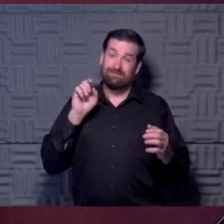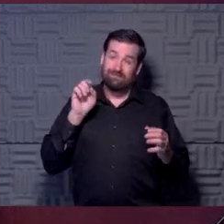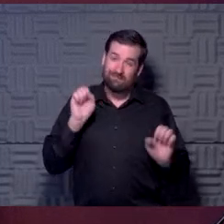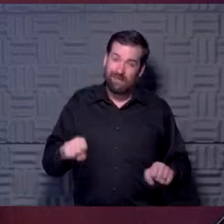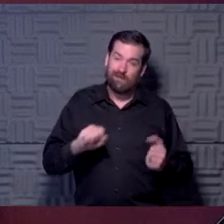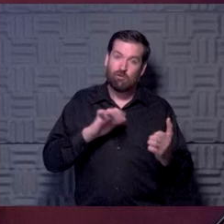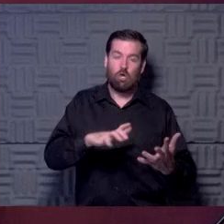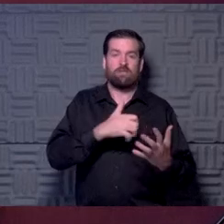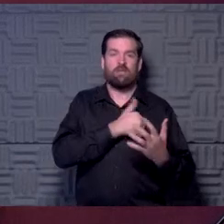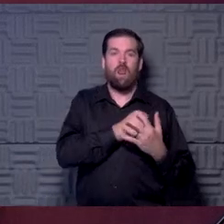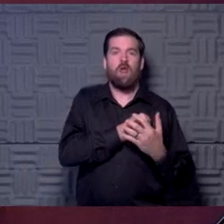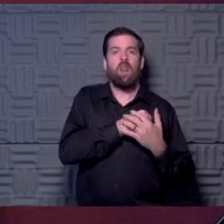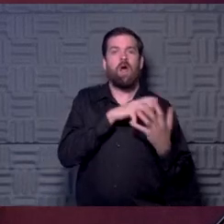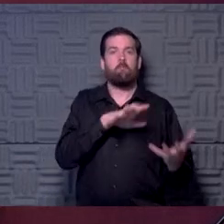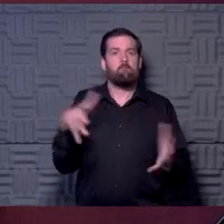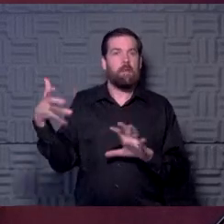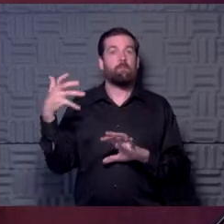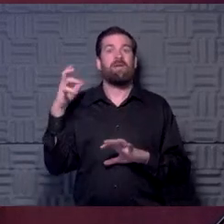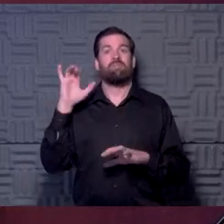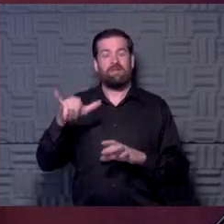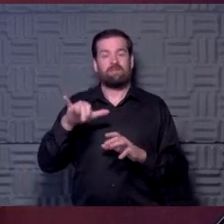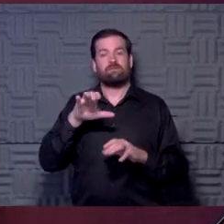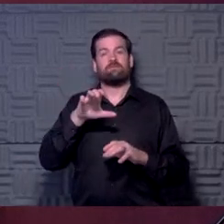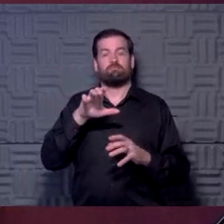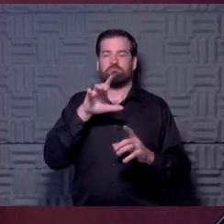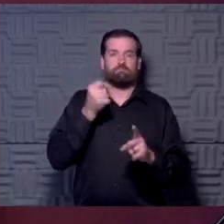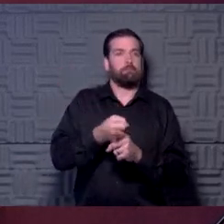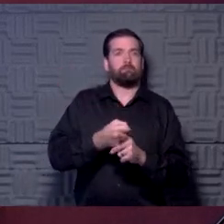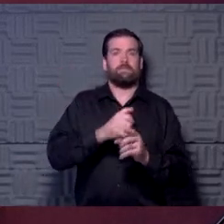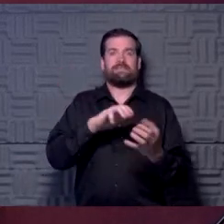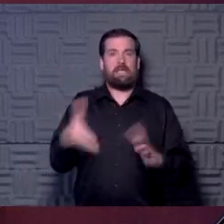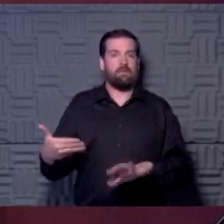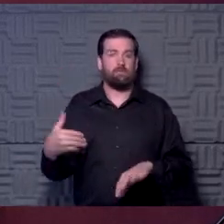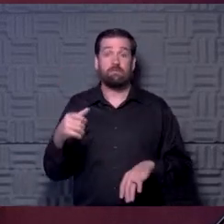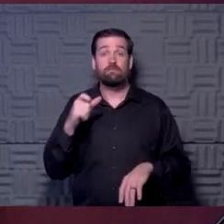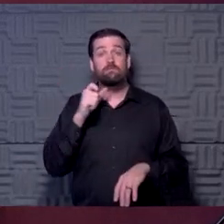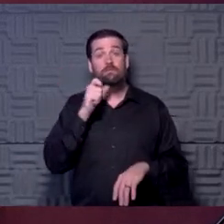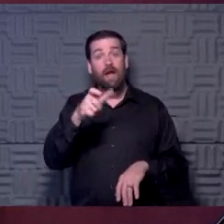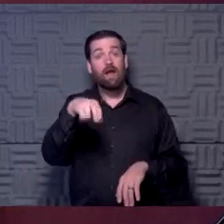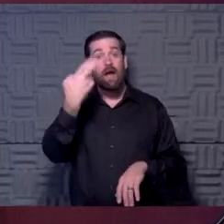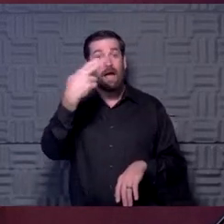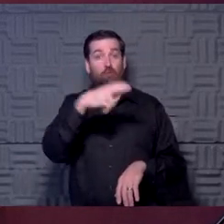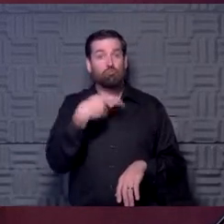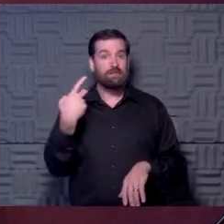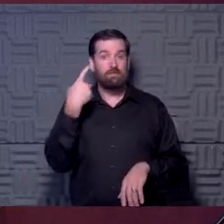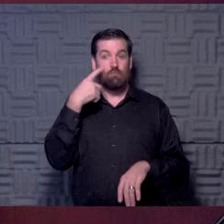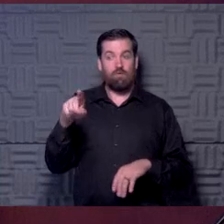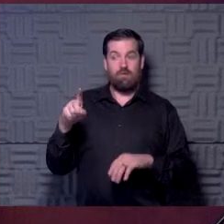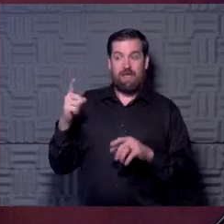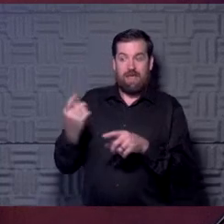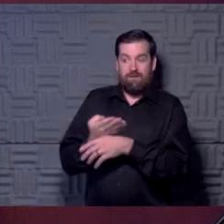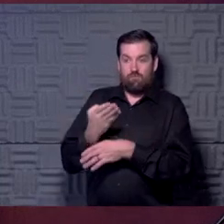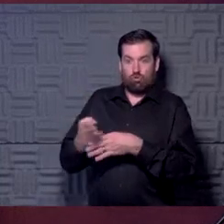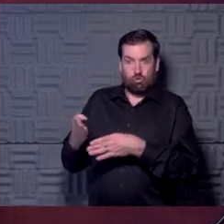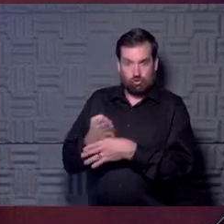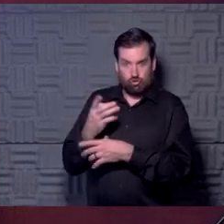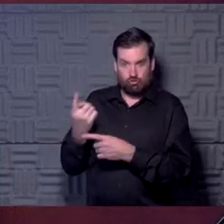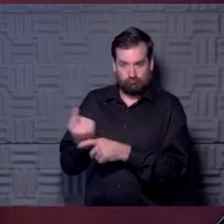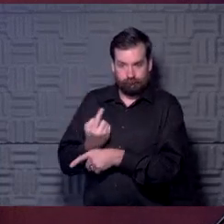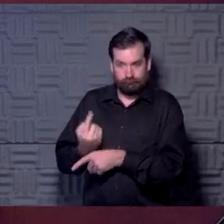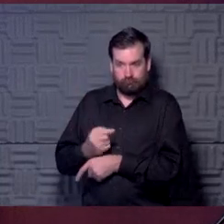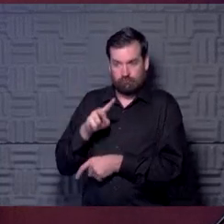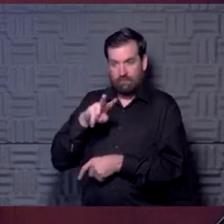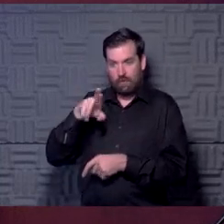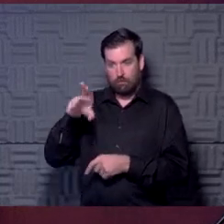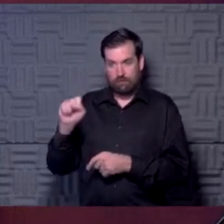have bad heart rhythms. And that's their originator of sudden death in athletes, even though it's not a high risk for the average virus, up to all the